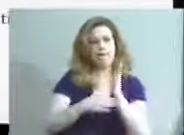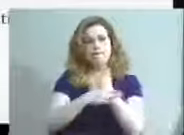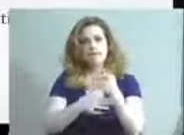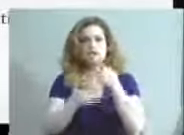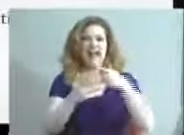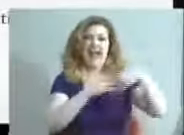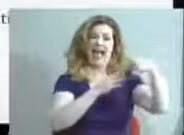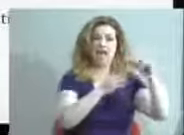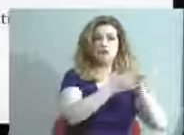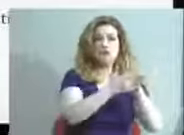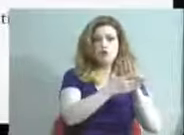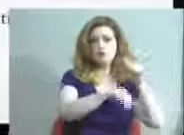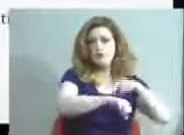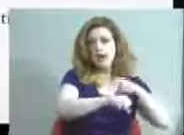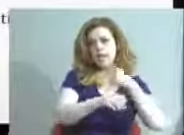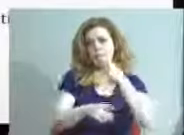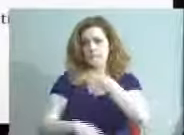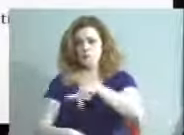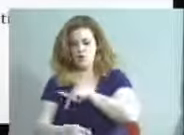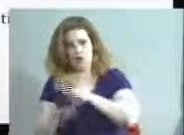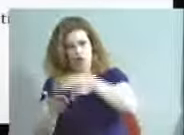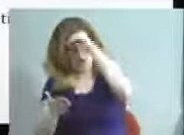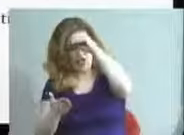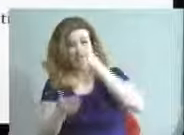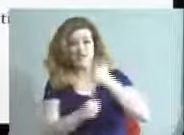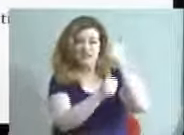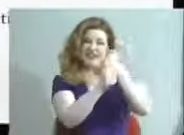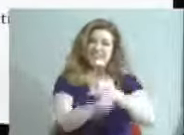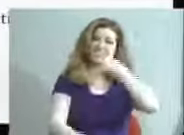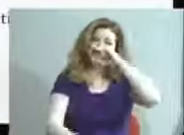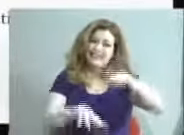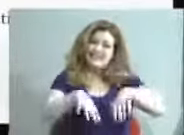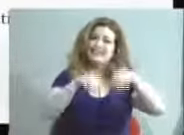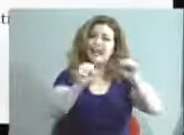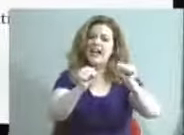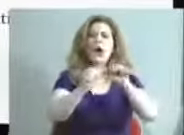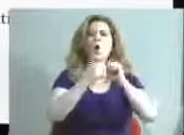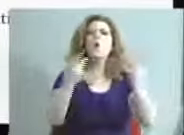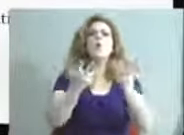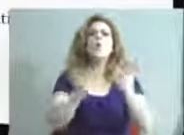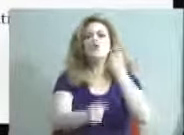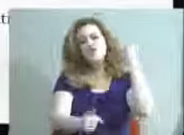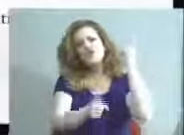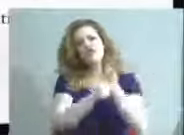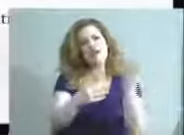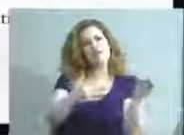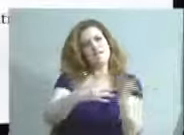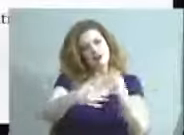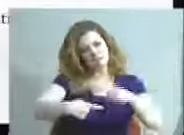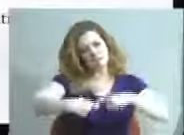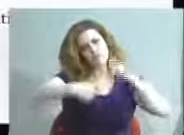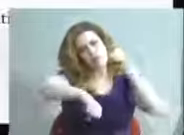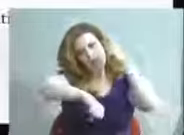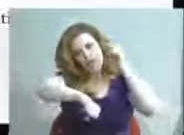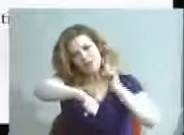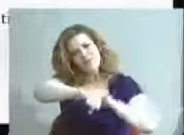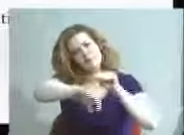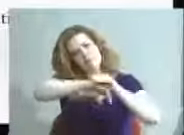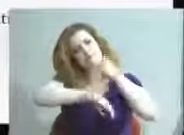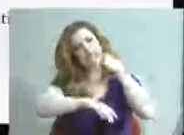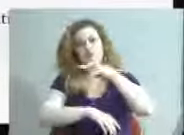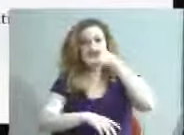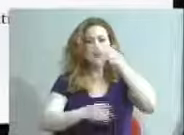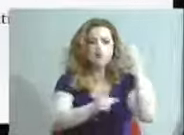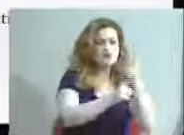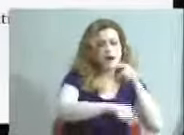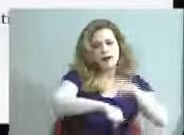and personalized learning, personalized learning, so taking it by each kid. What is the right intervention at the right time in the right place? And